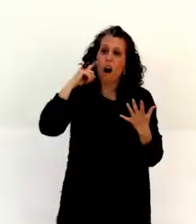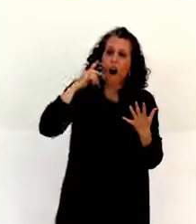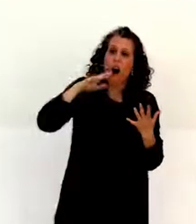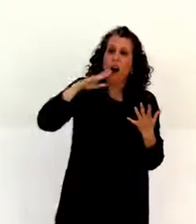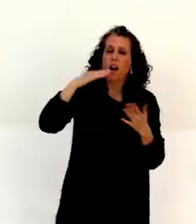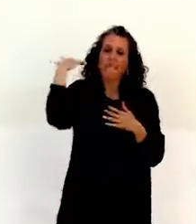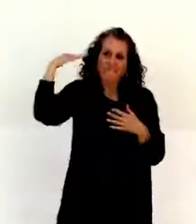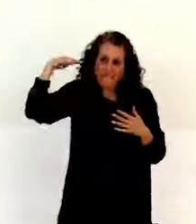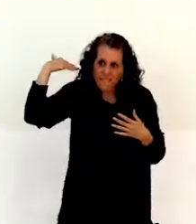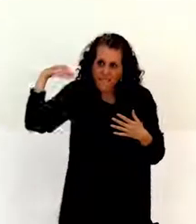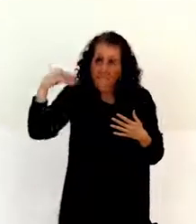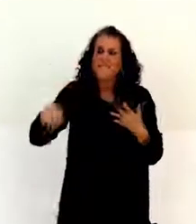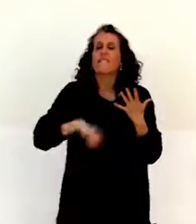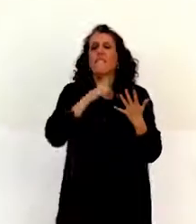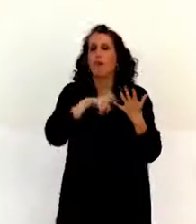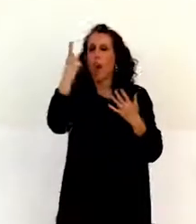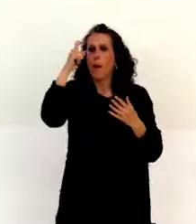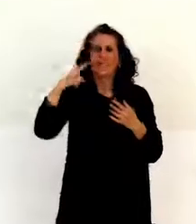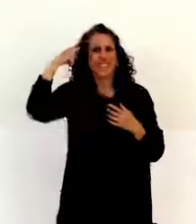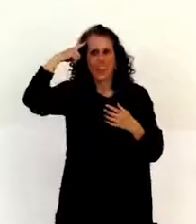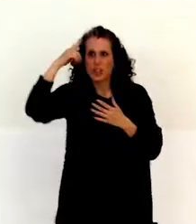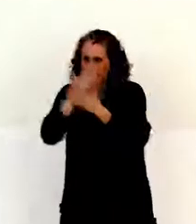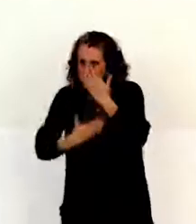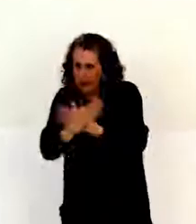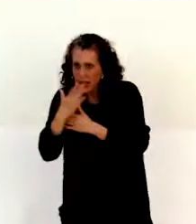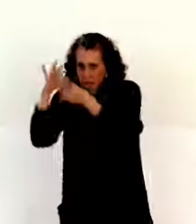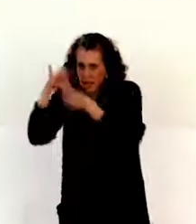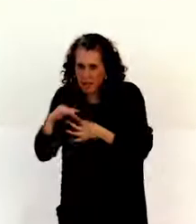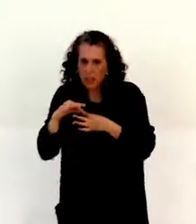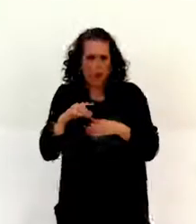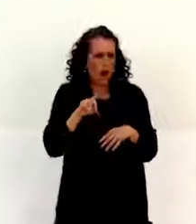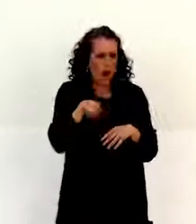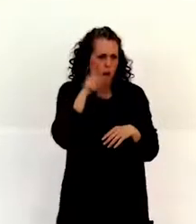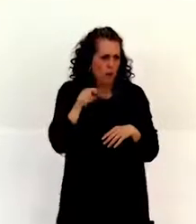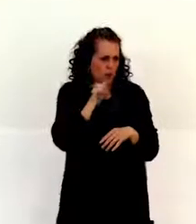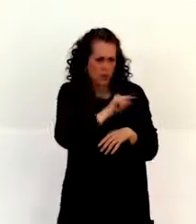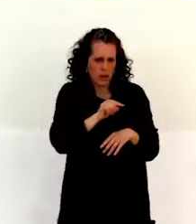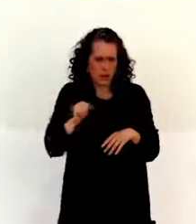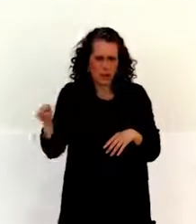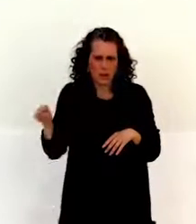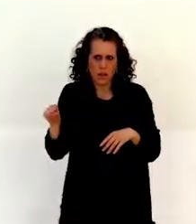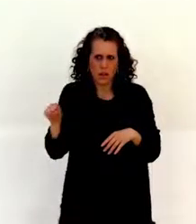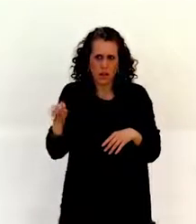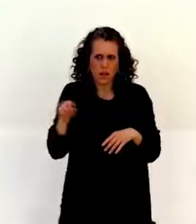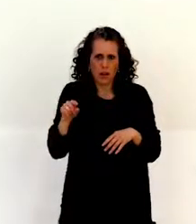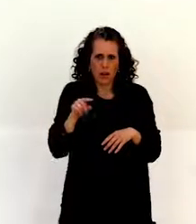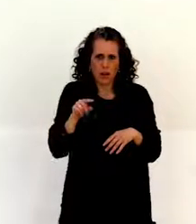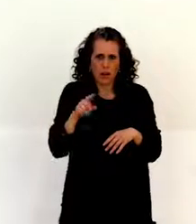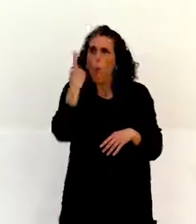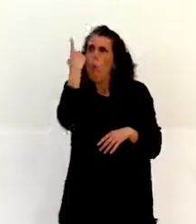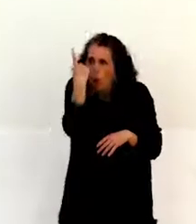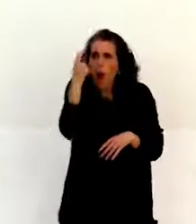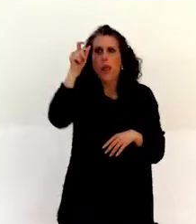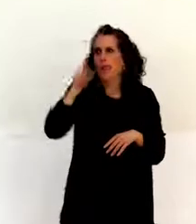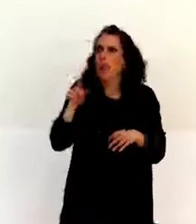one colleague with intellectual disability. And out of 18 members, 17 are persons with disabilities. We have one colleague